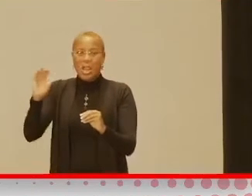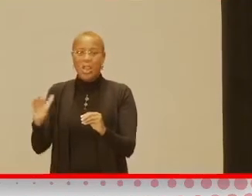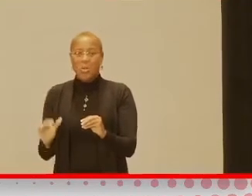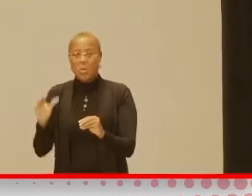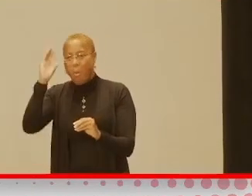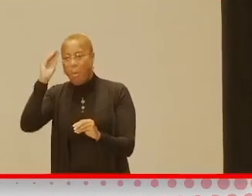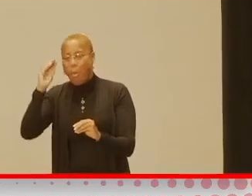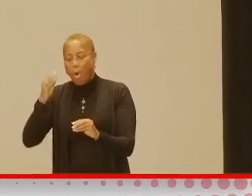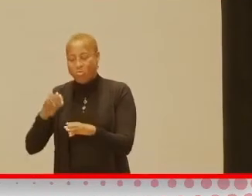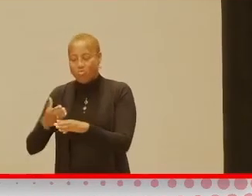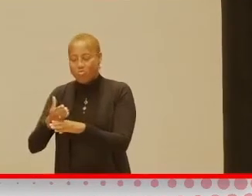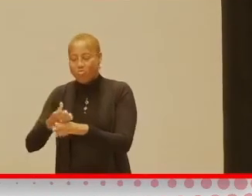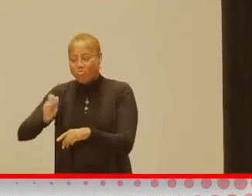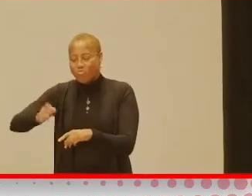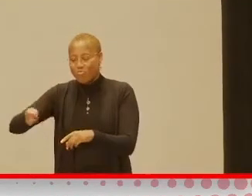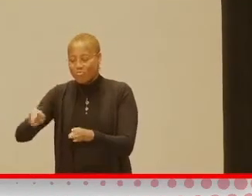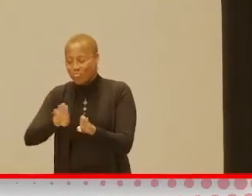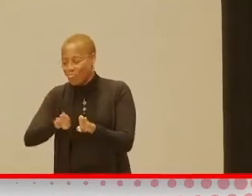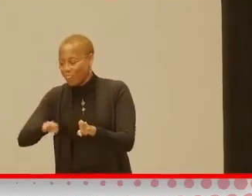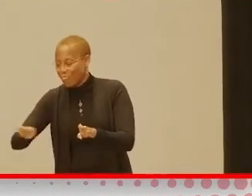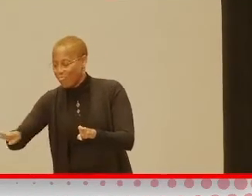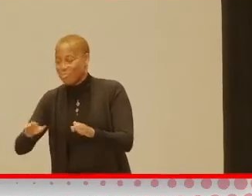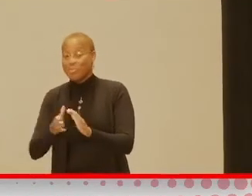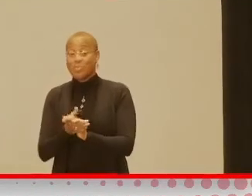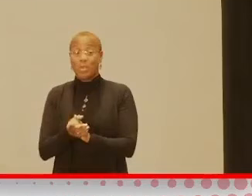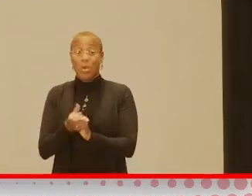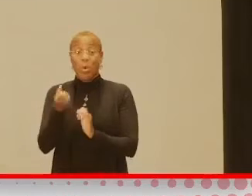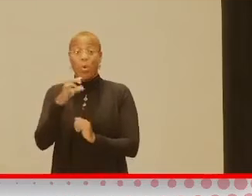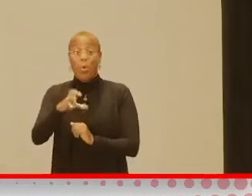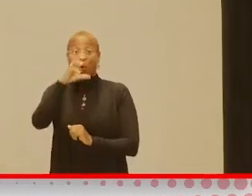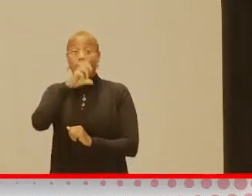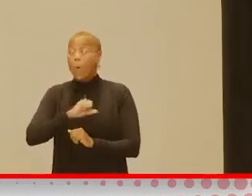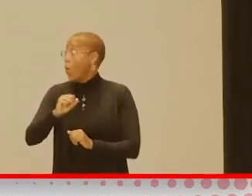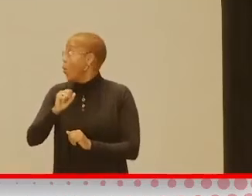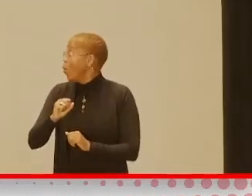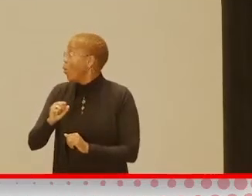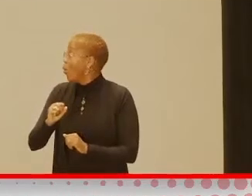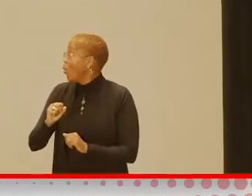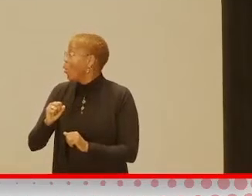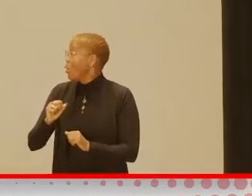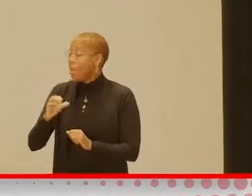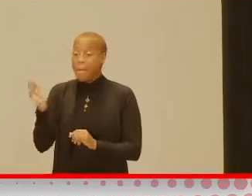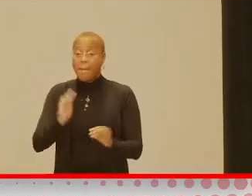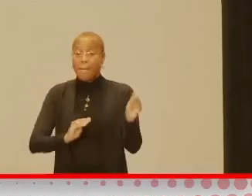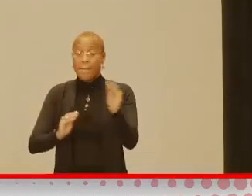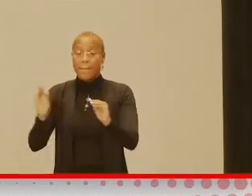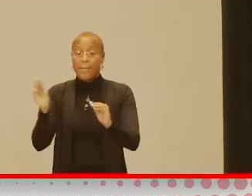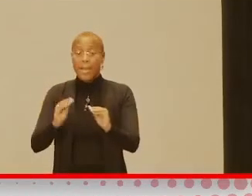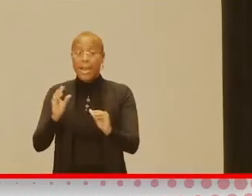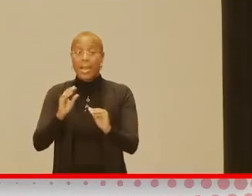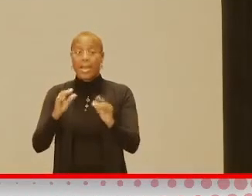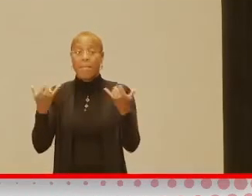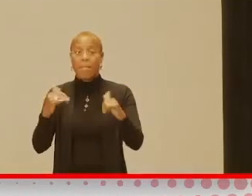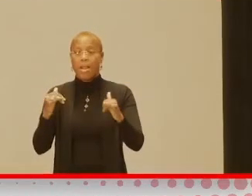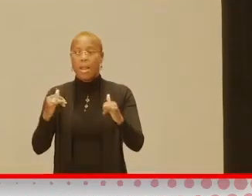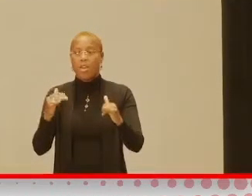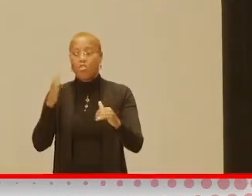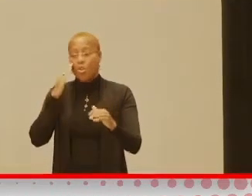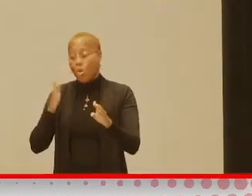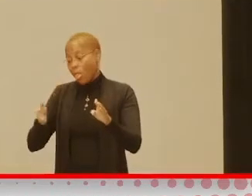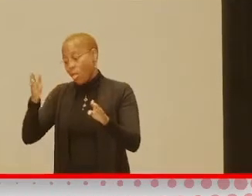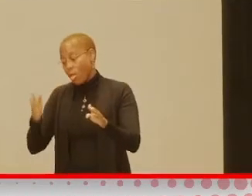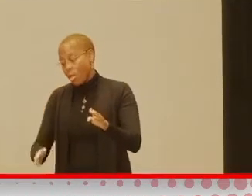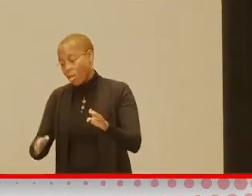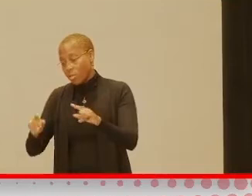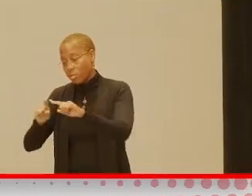or something. And so that's just one idea. If you've got an old pack and play for when they were an infant, you know, turn that, you know, cut off the side, the